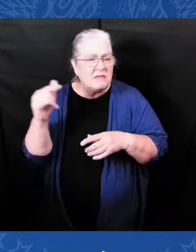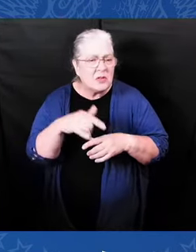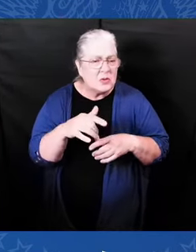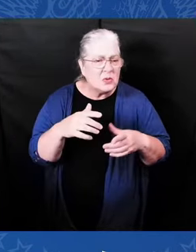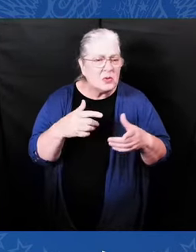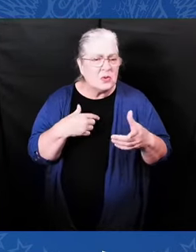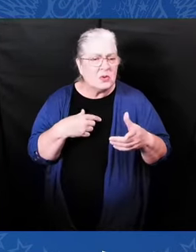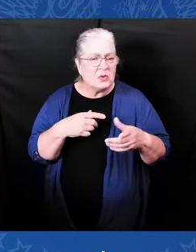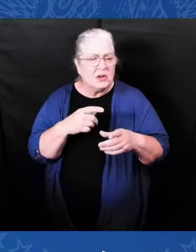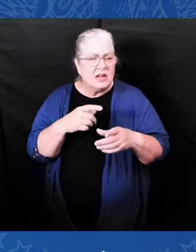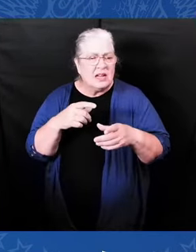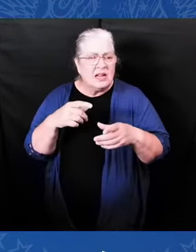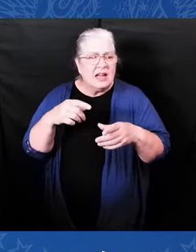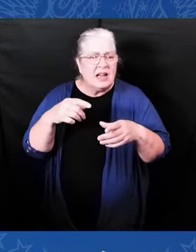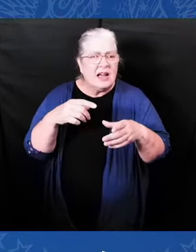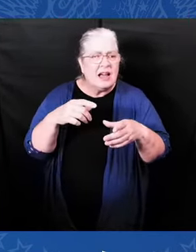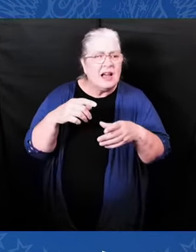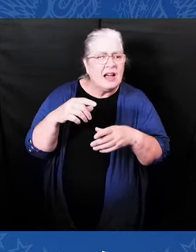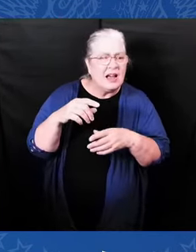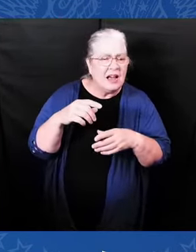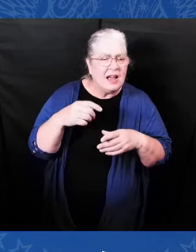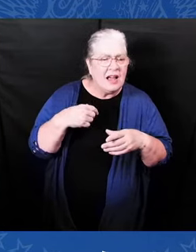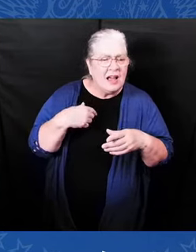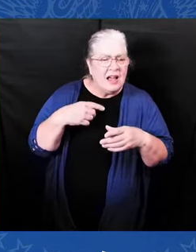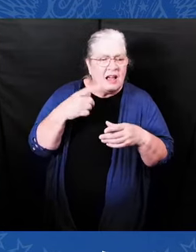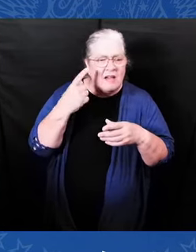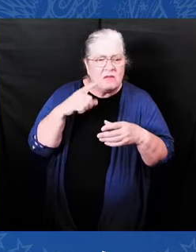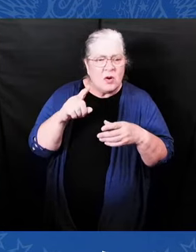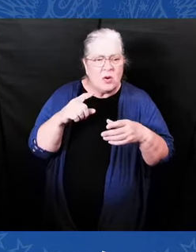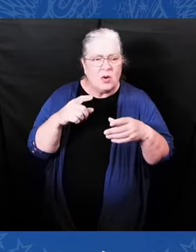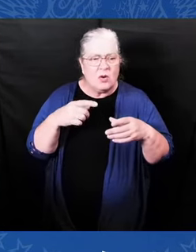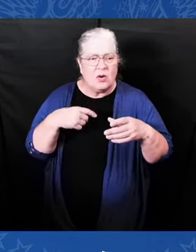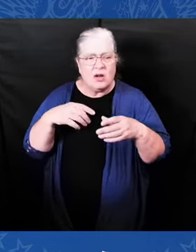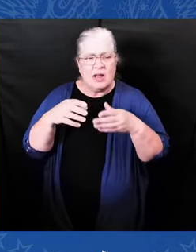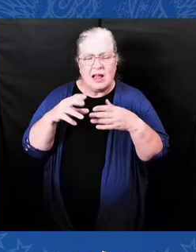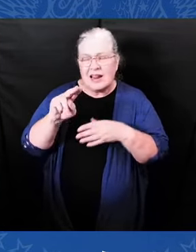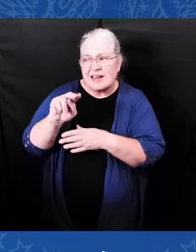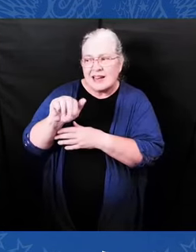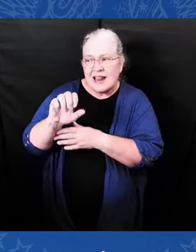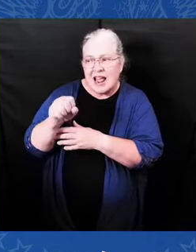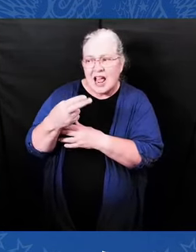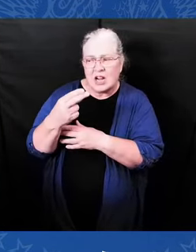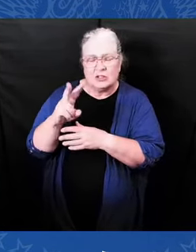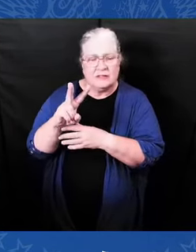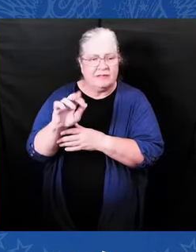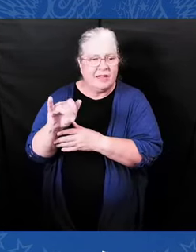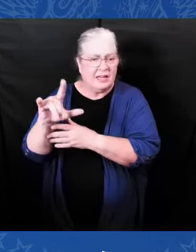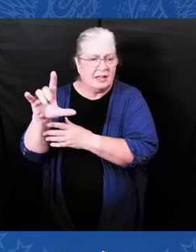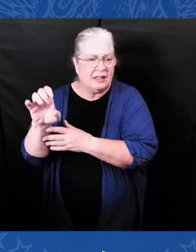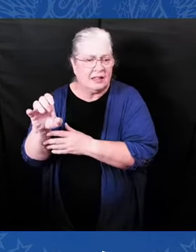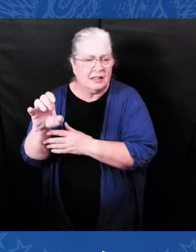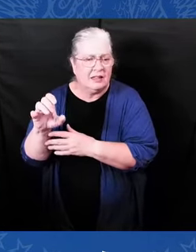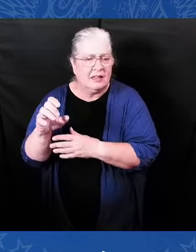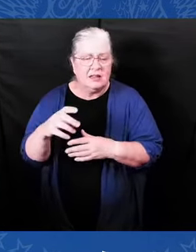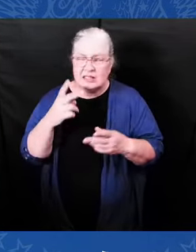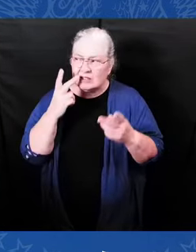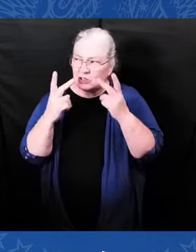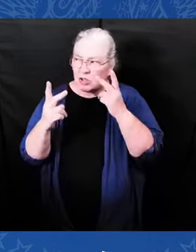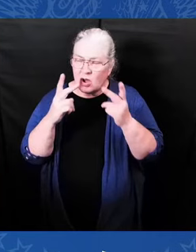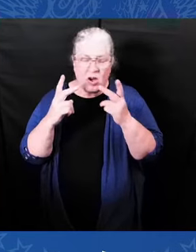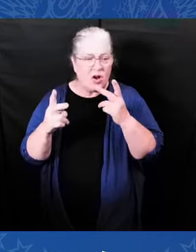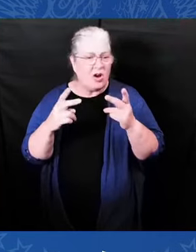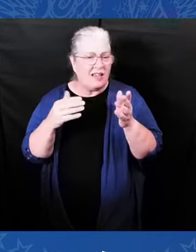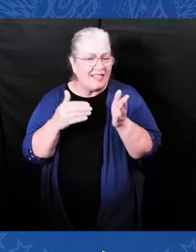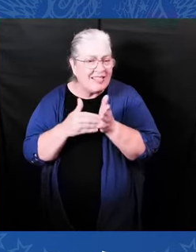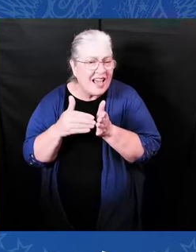Where I saw thousands of young leaders with the courage, determination, and moral clarity to